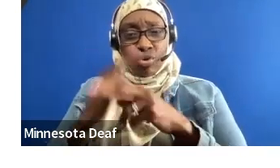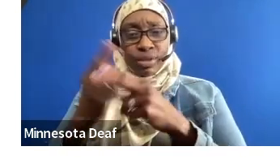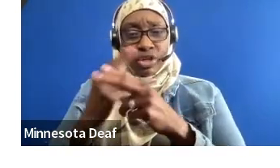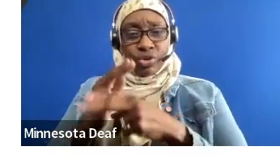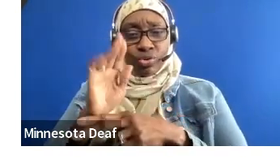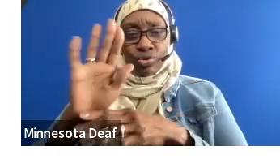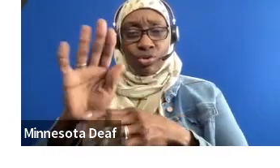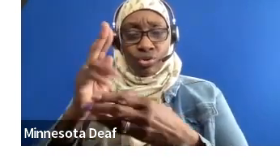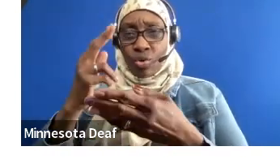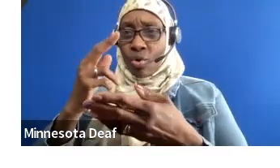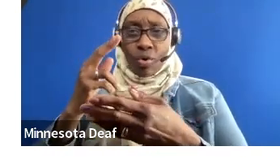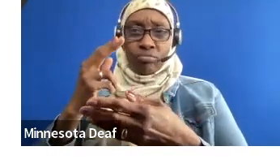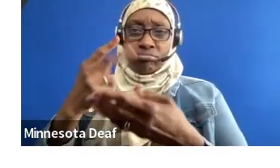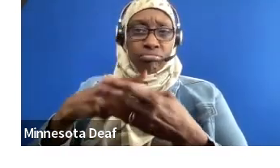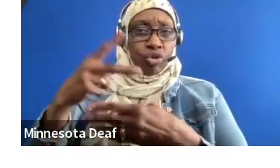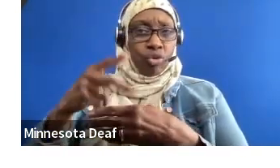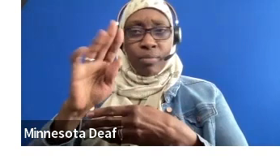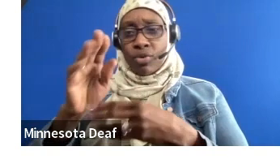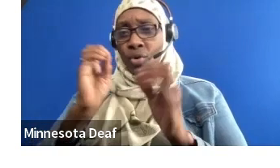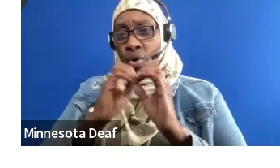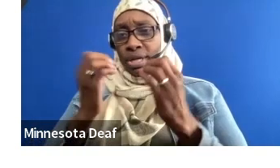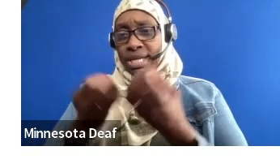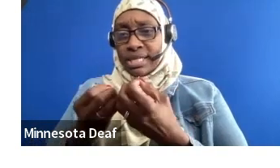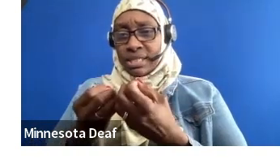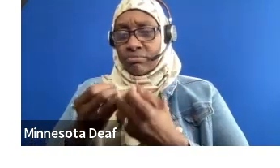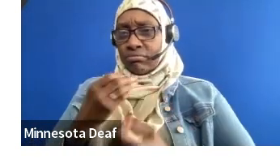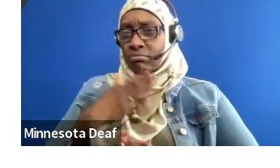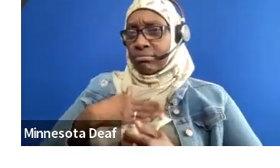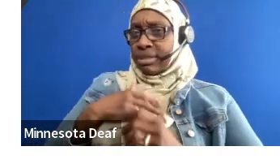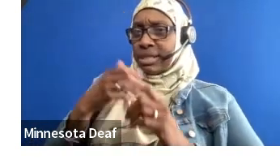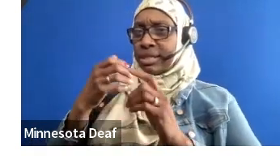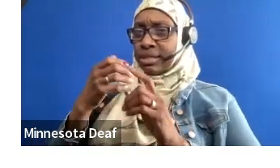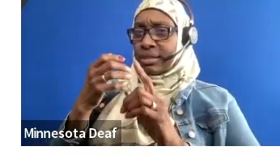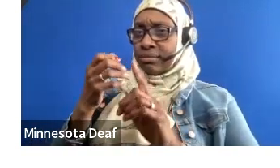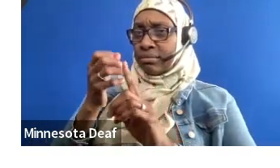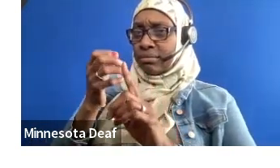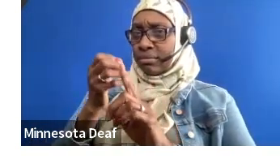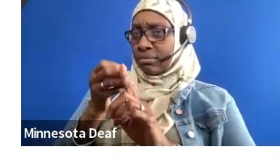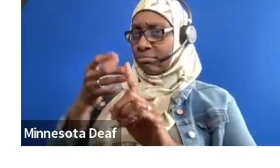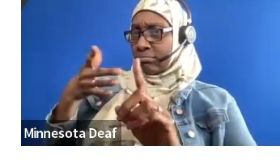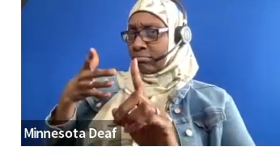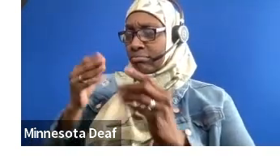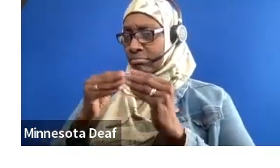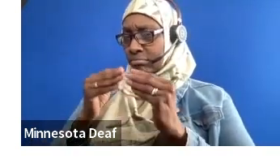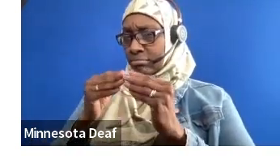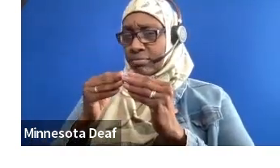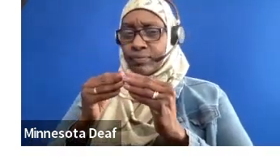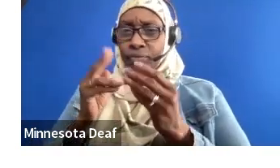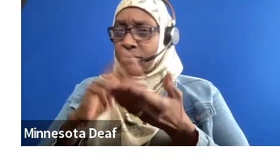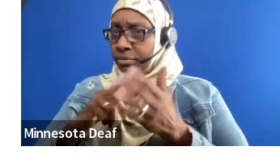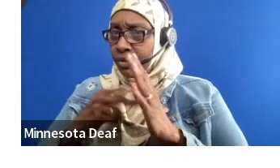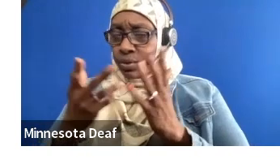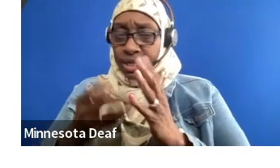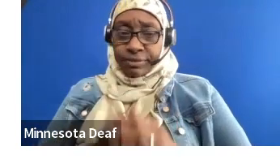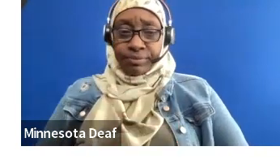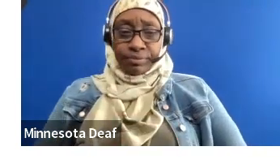So, could you expand on that a little bit? So, suppose, the universal world and everything. Is